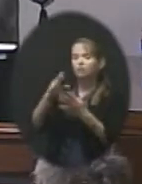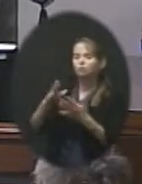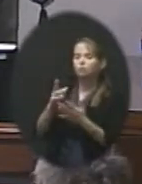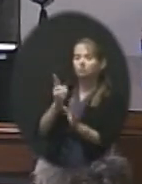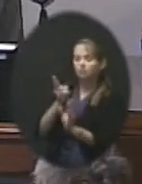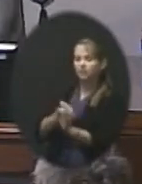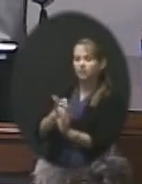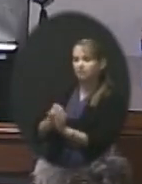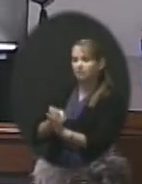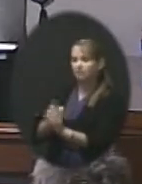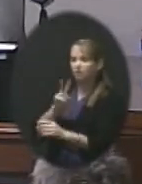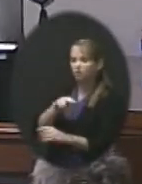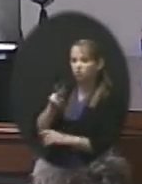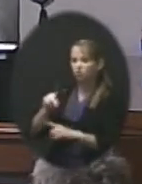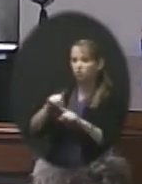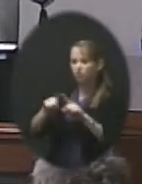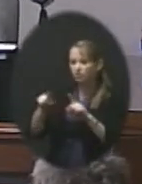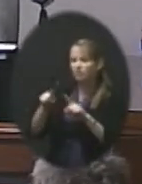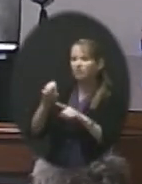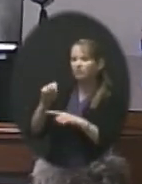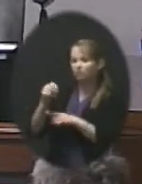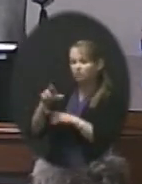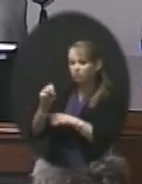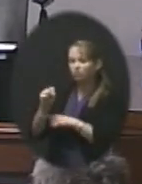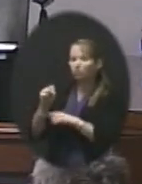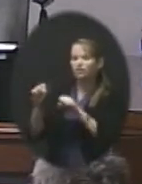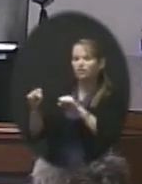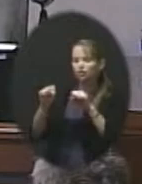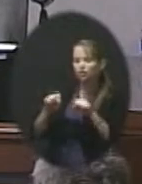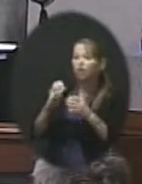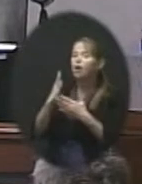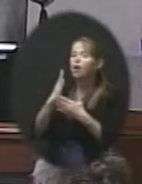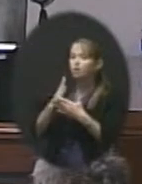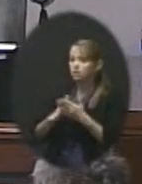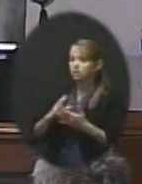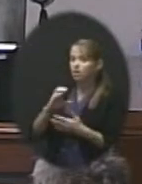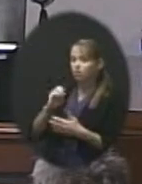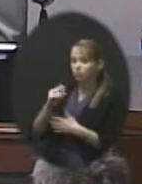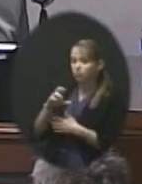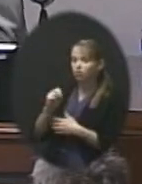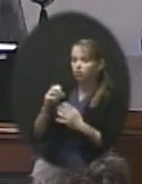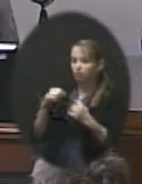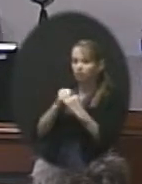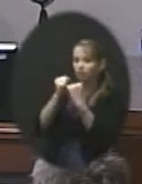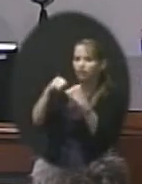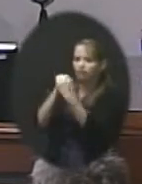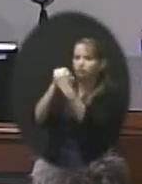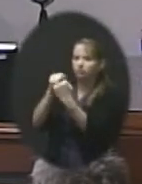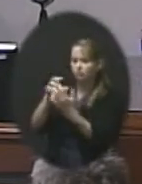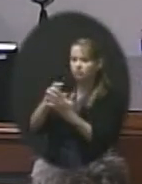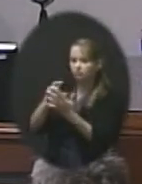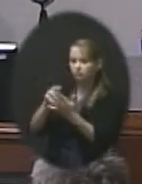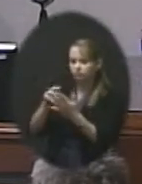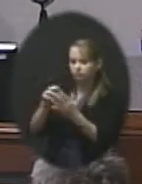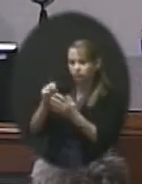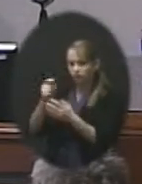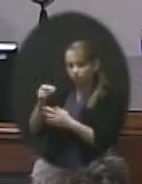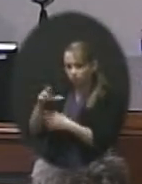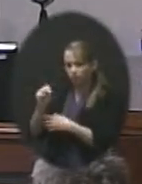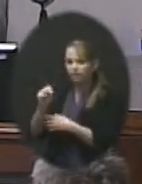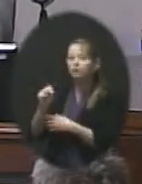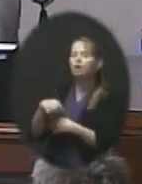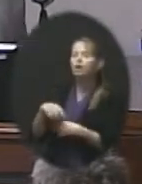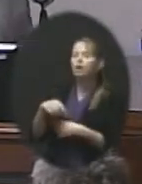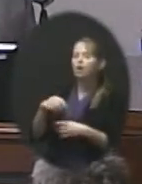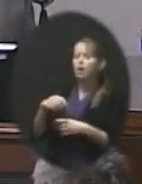22 sports and cheerleading and some of those sports are collision sports and we transport students to those activities very